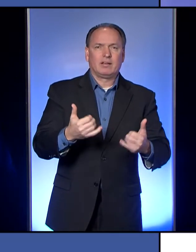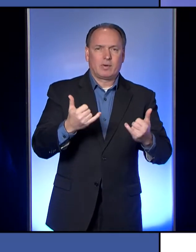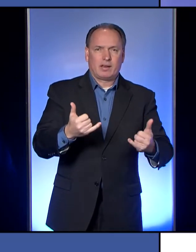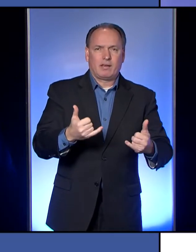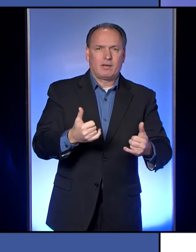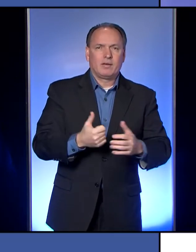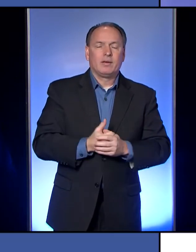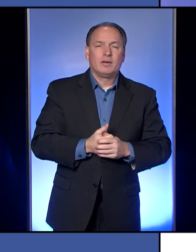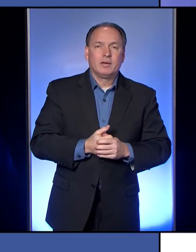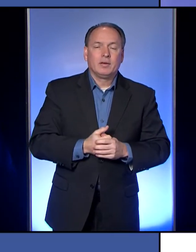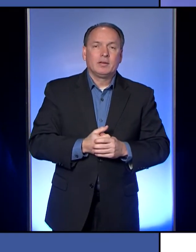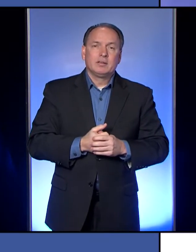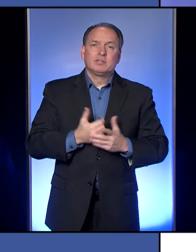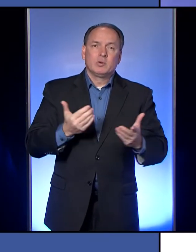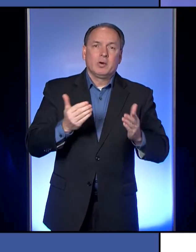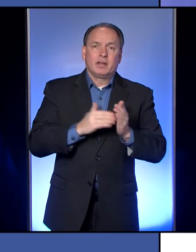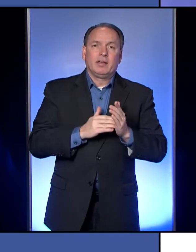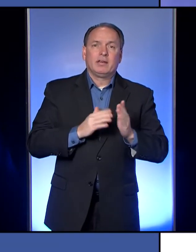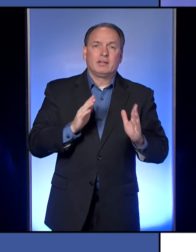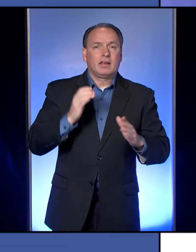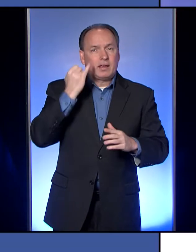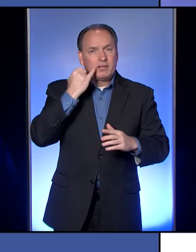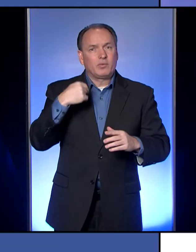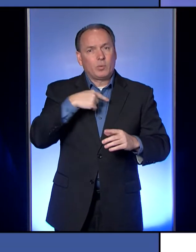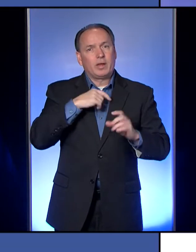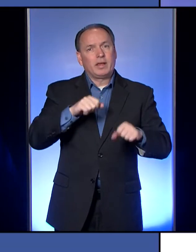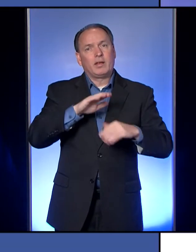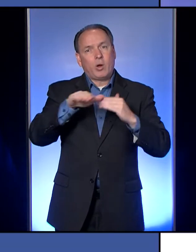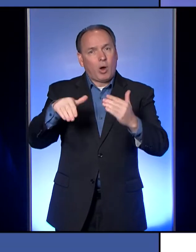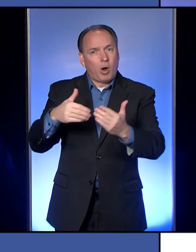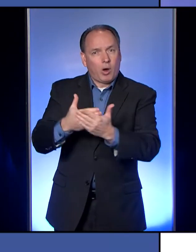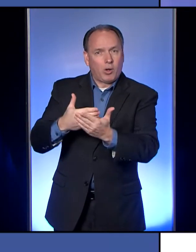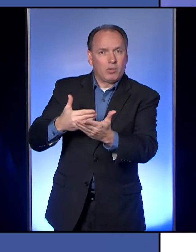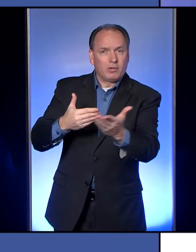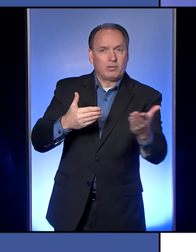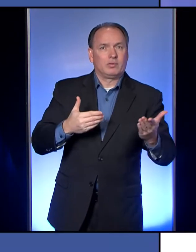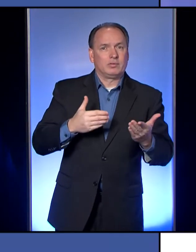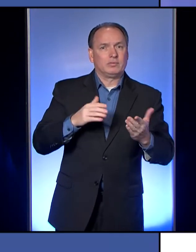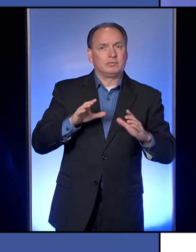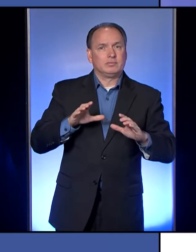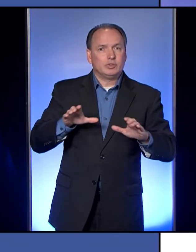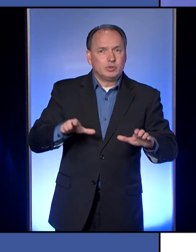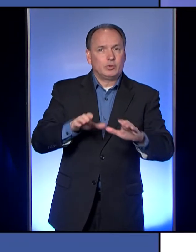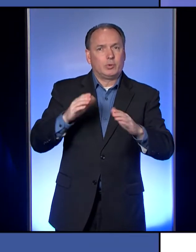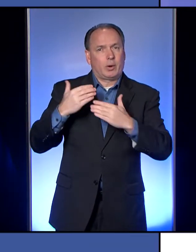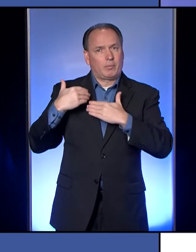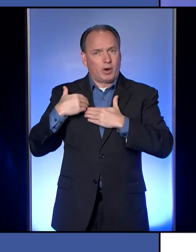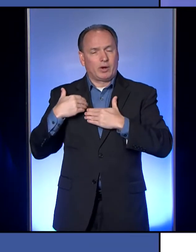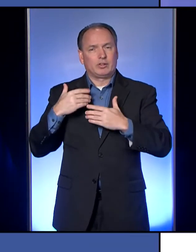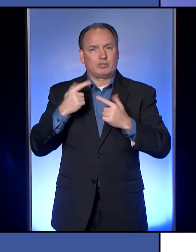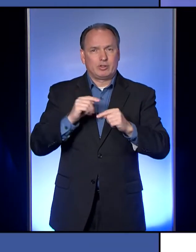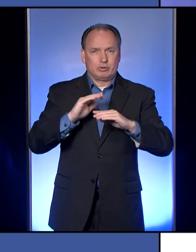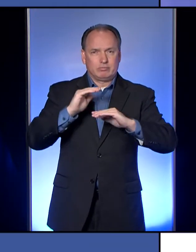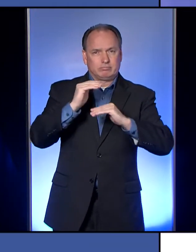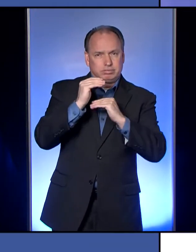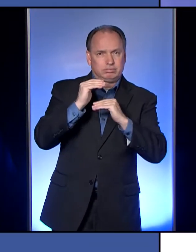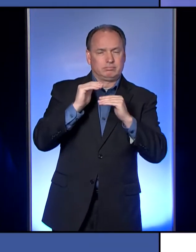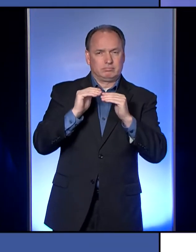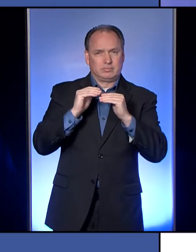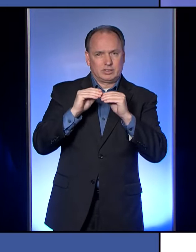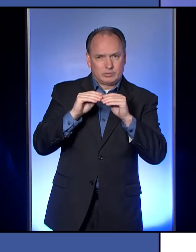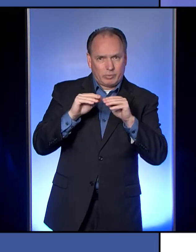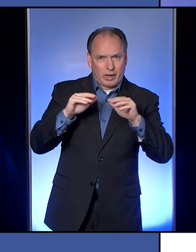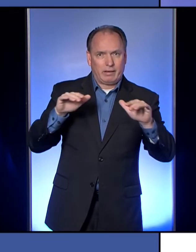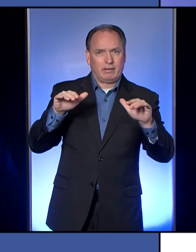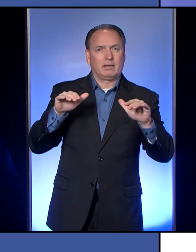time. So again, if we can really all do our part and try to mitigate the spread, uh, continue to